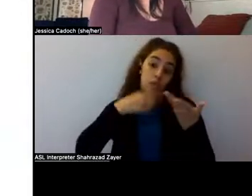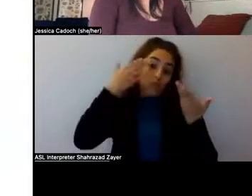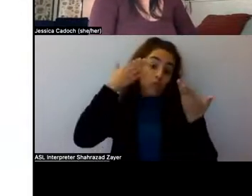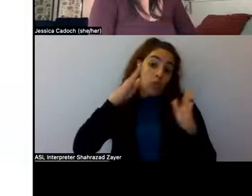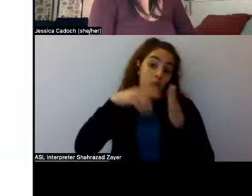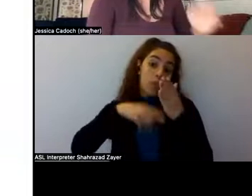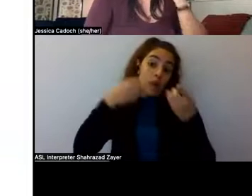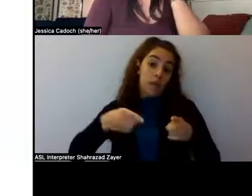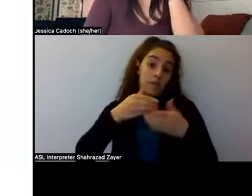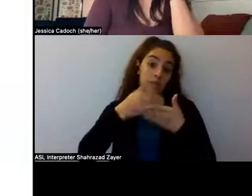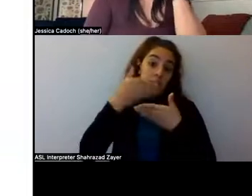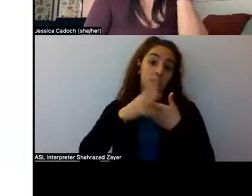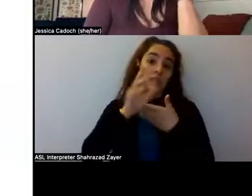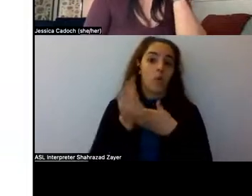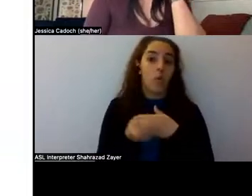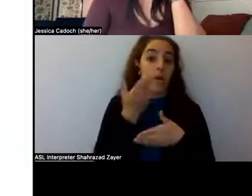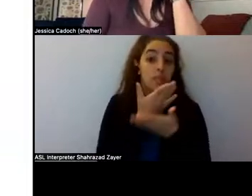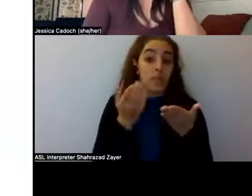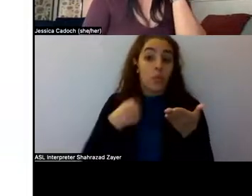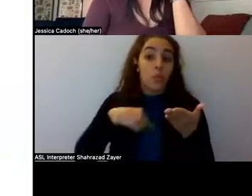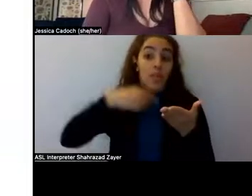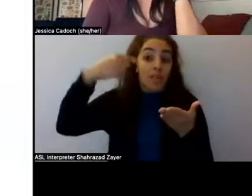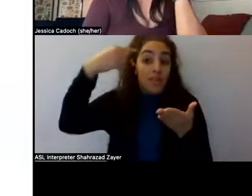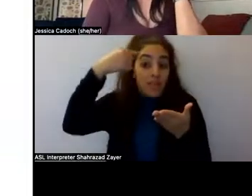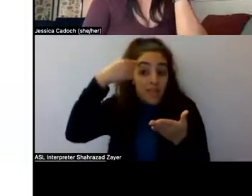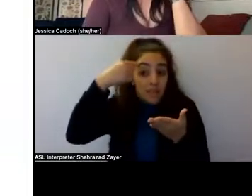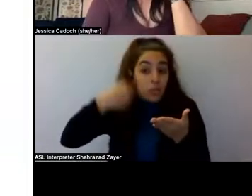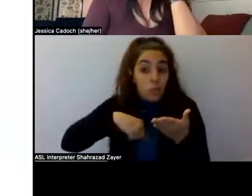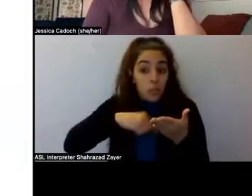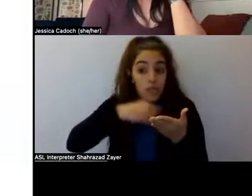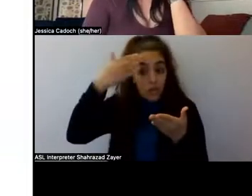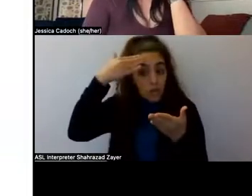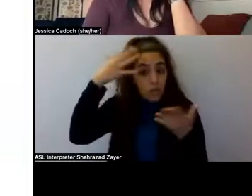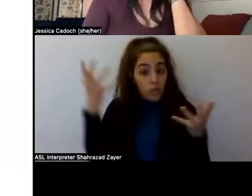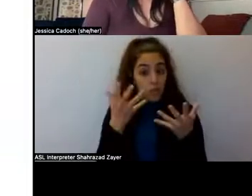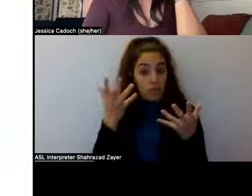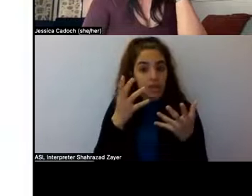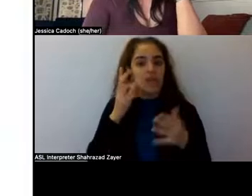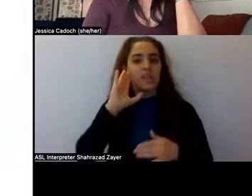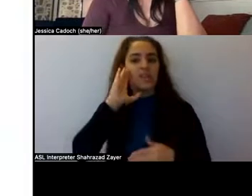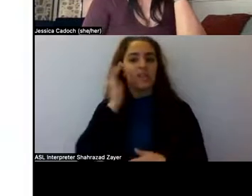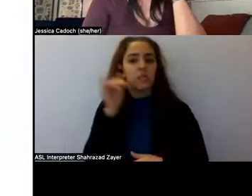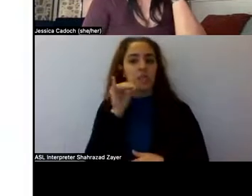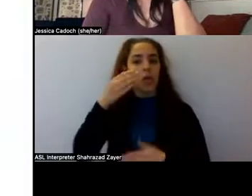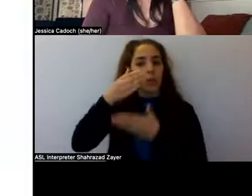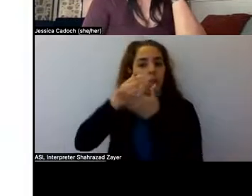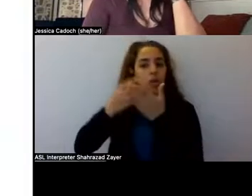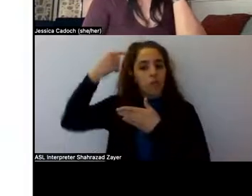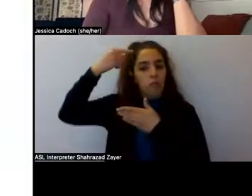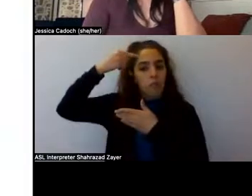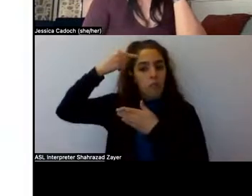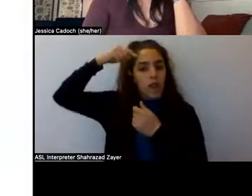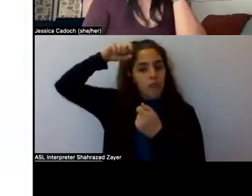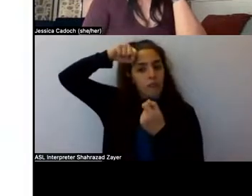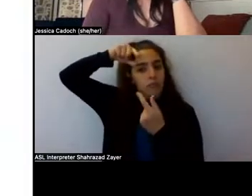we do know, or we think we know, is that, uh, it appears that one particular brain network is deactivated